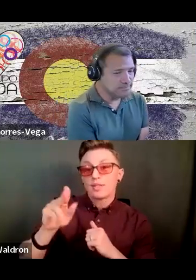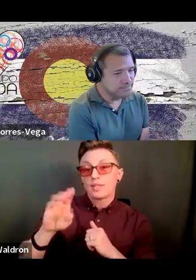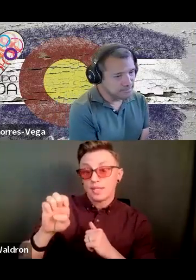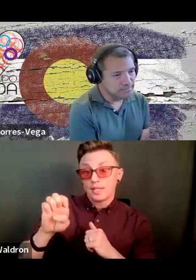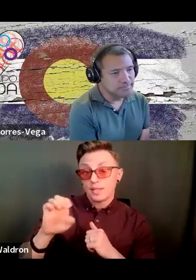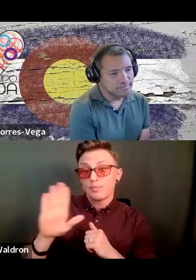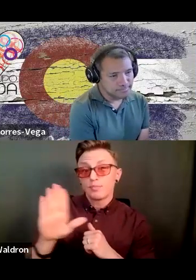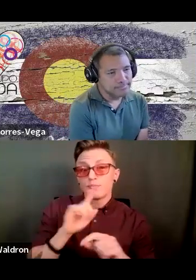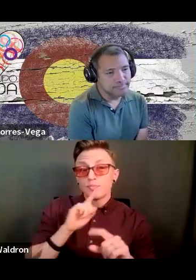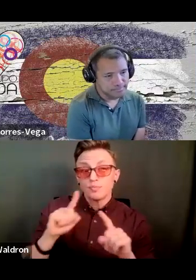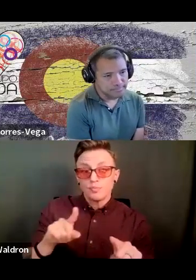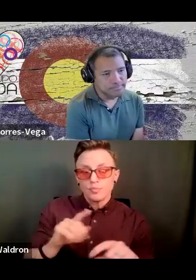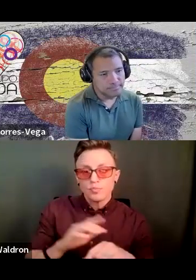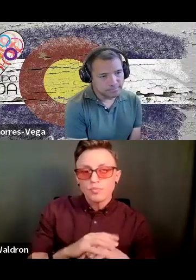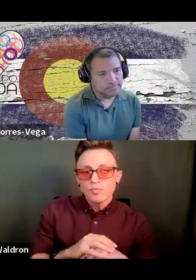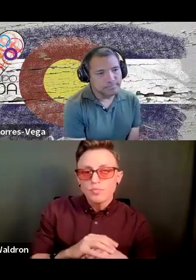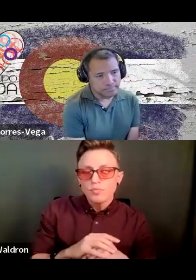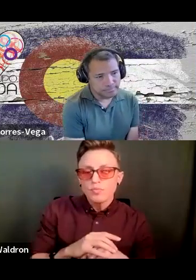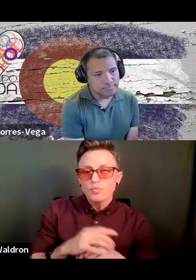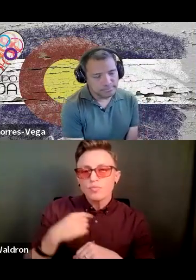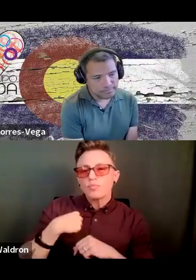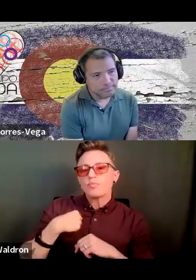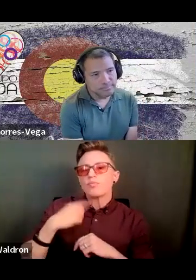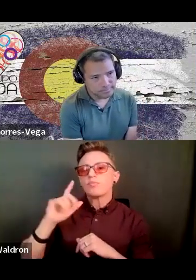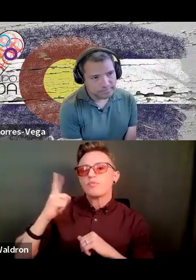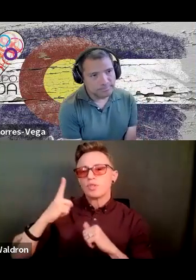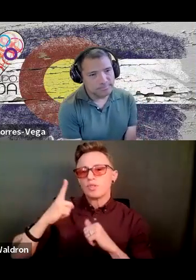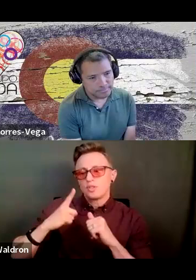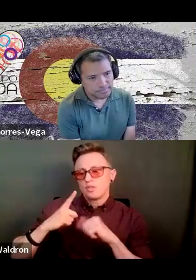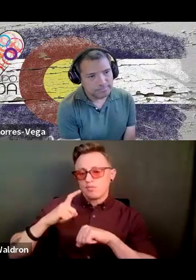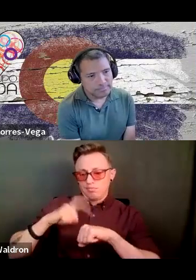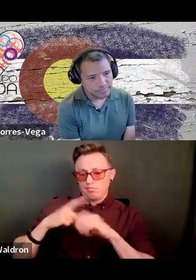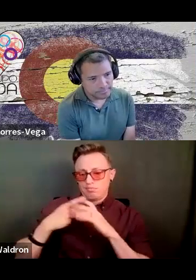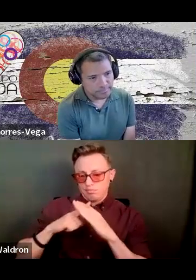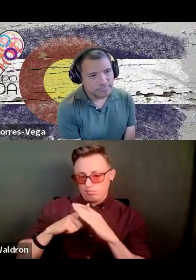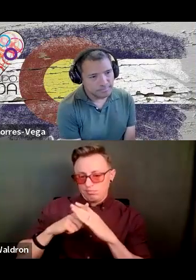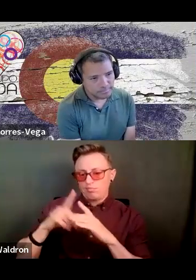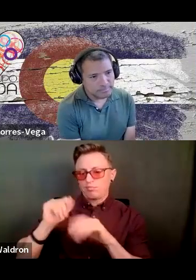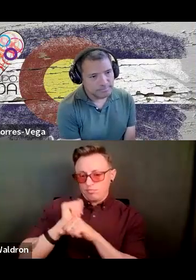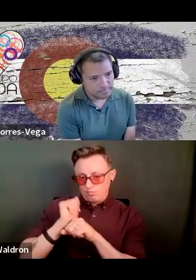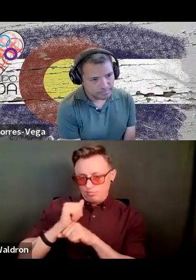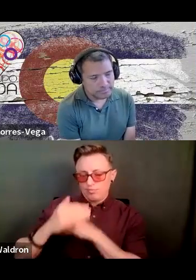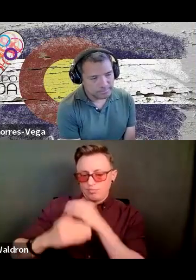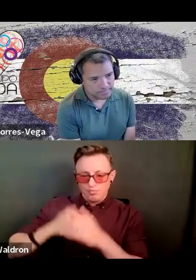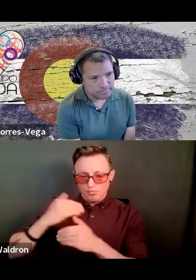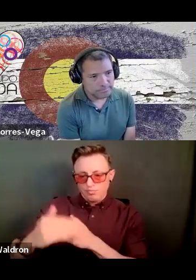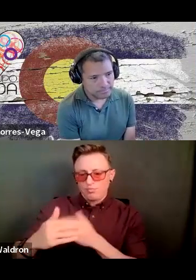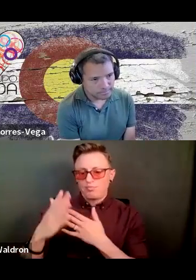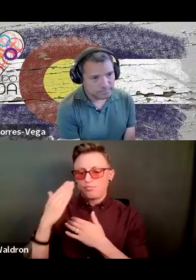You know, when I first started working and wanting to move into